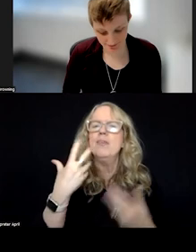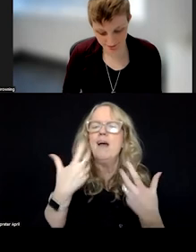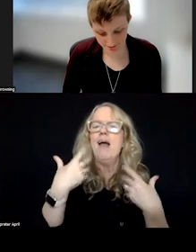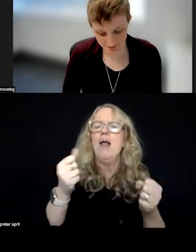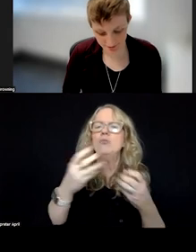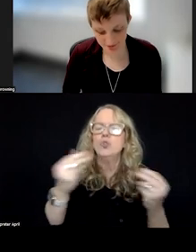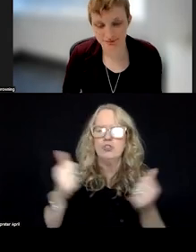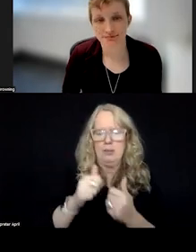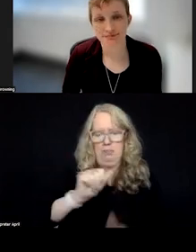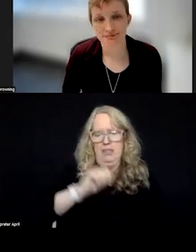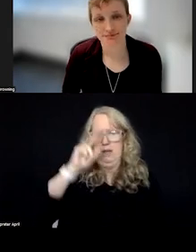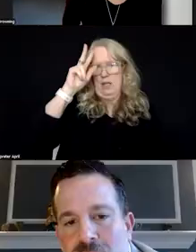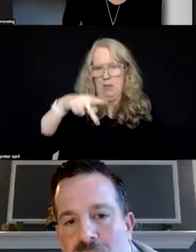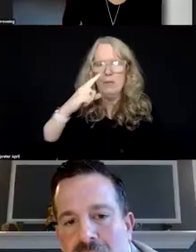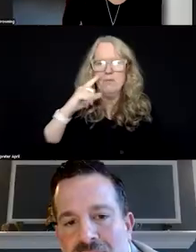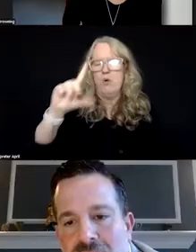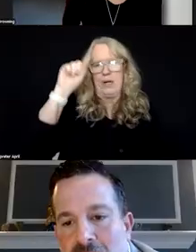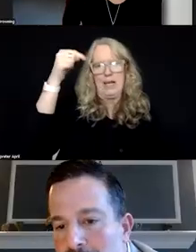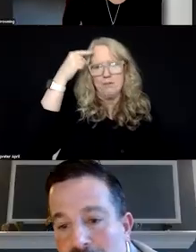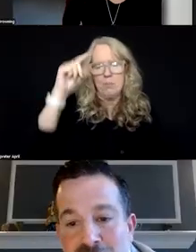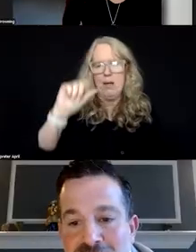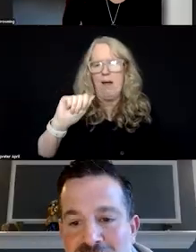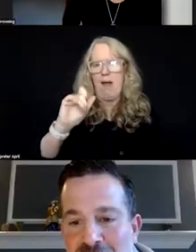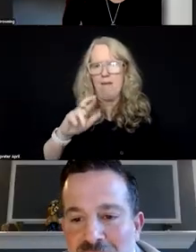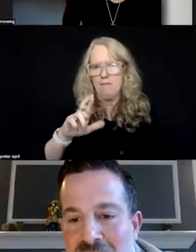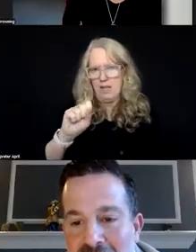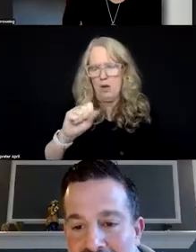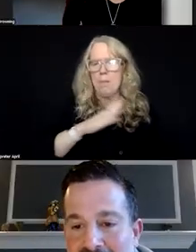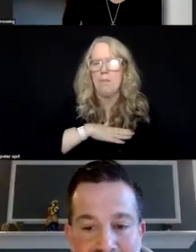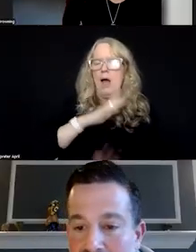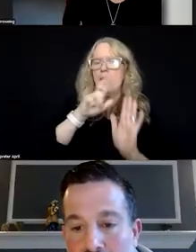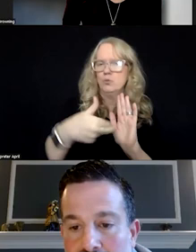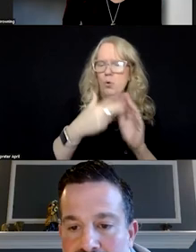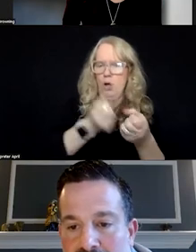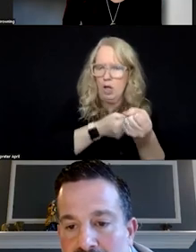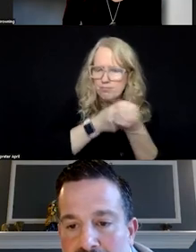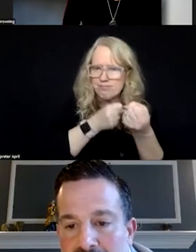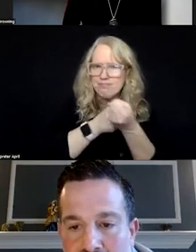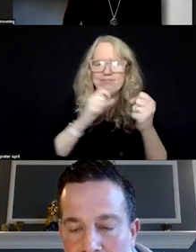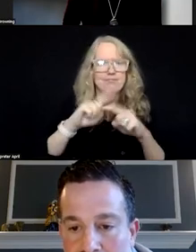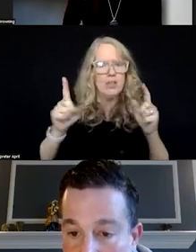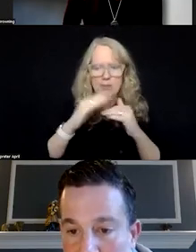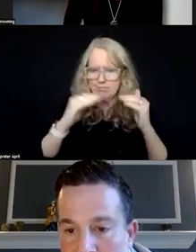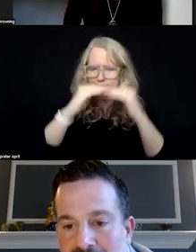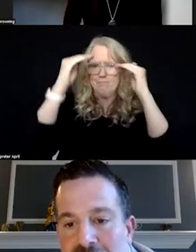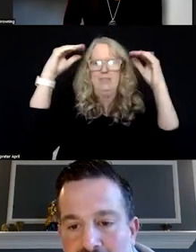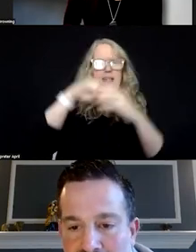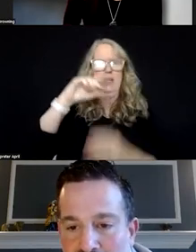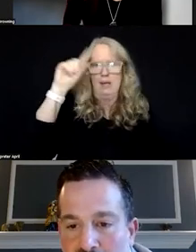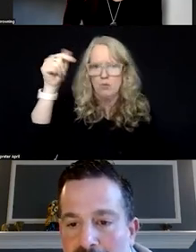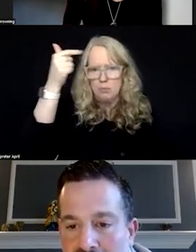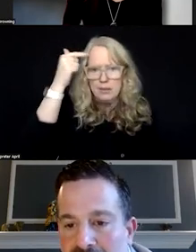president of government affairs. And in that role, have the privilege of advocating at all levels of government, literally